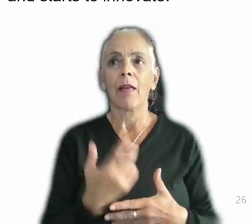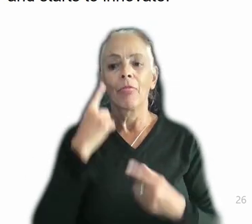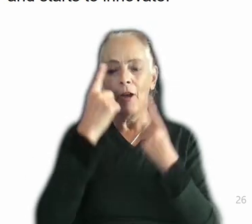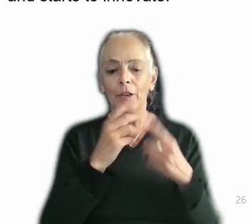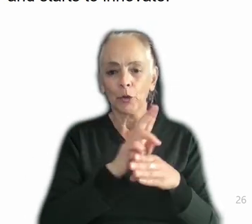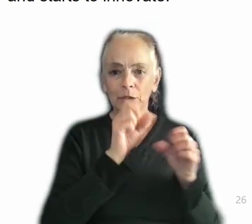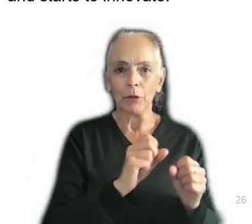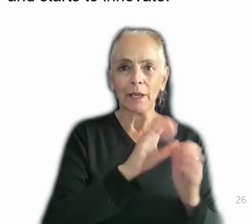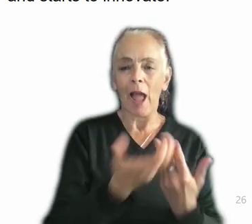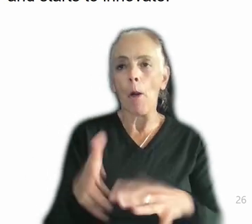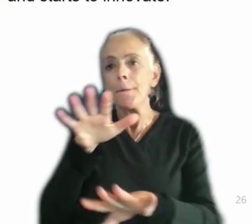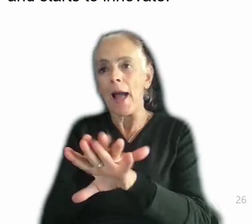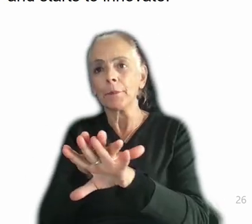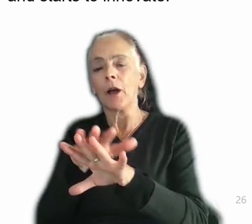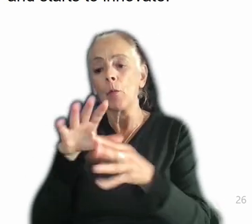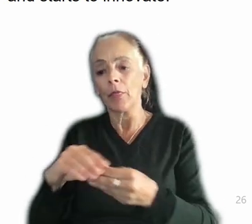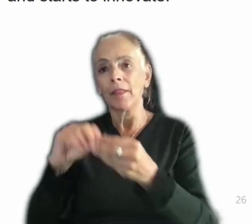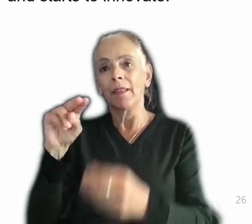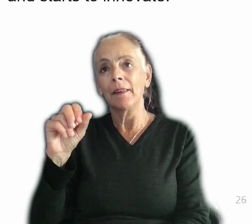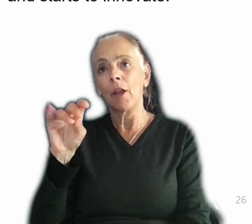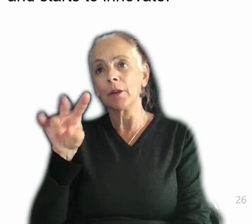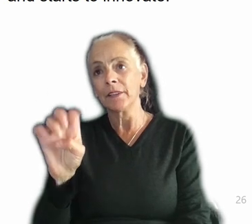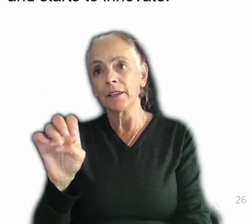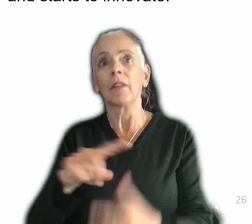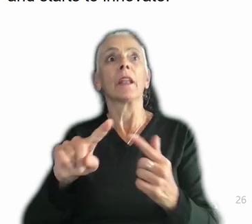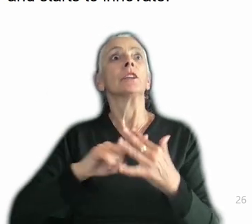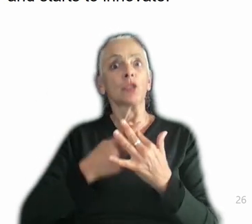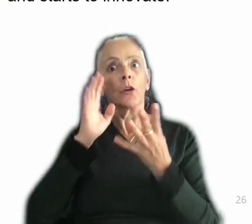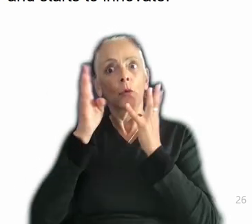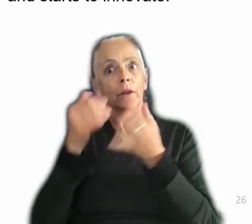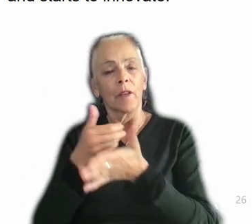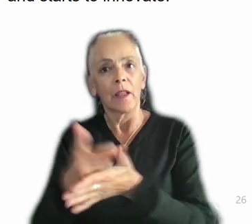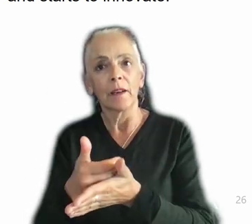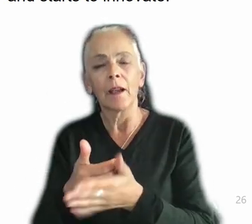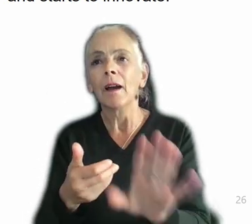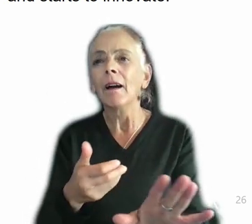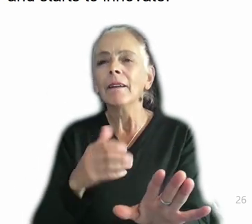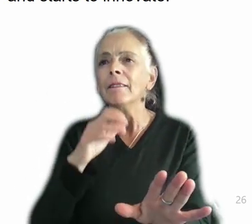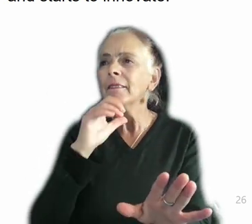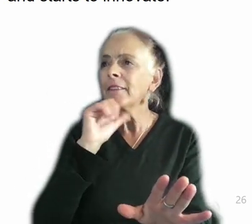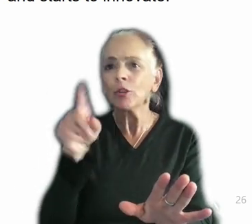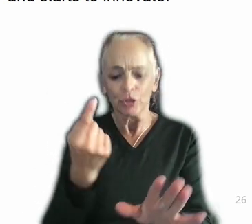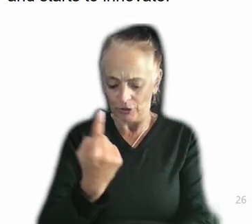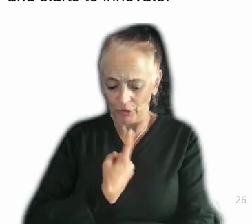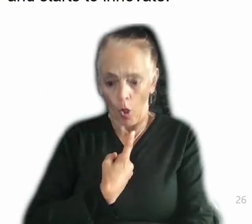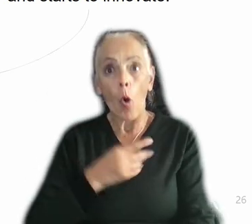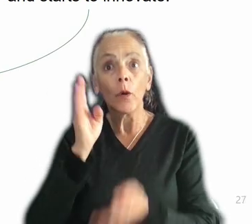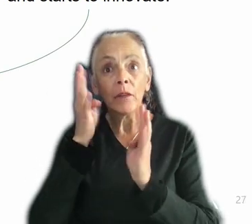narrative and that's where I started to innovate. And what was important is I wasn't just innovating by myself. Instead,